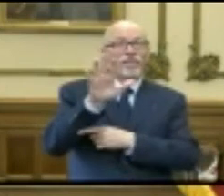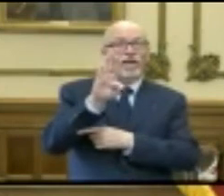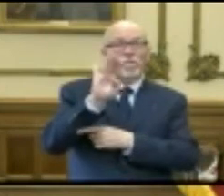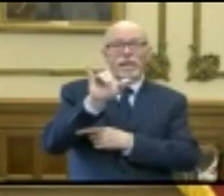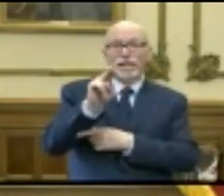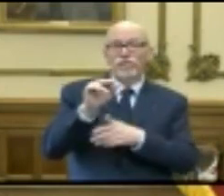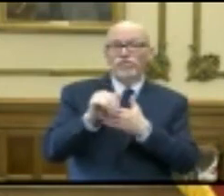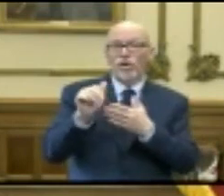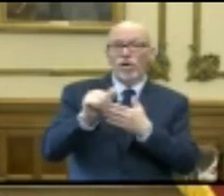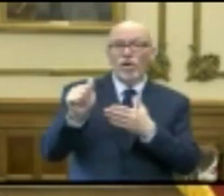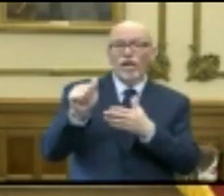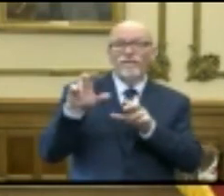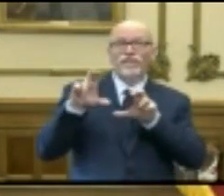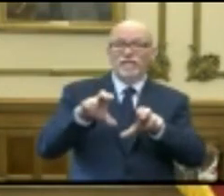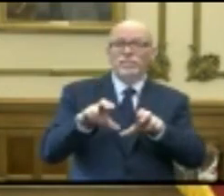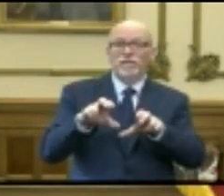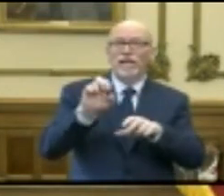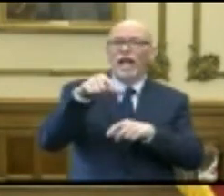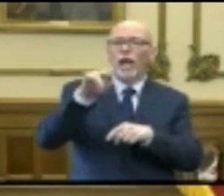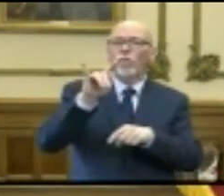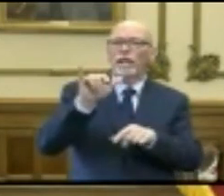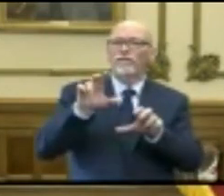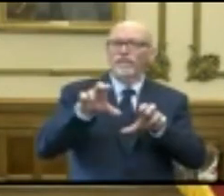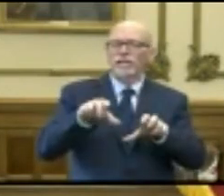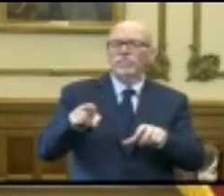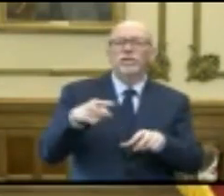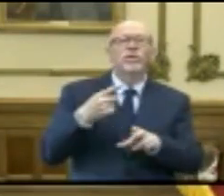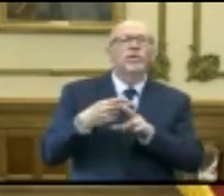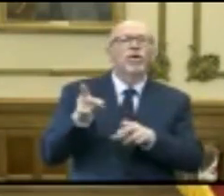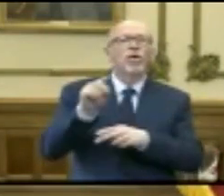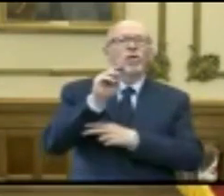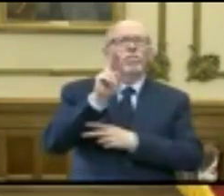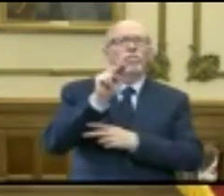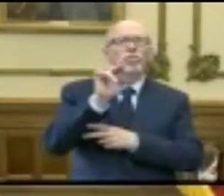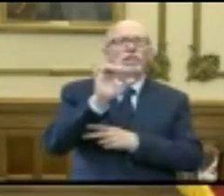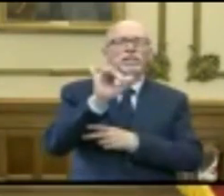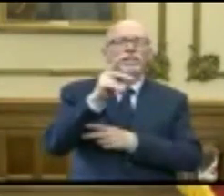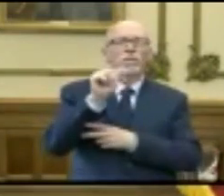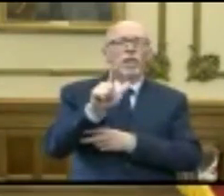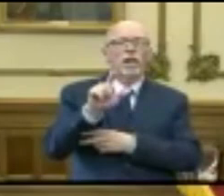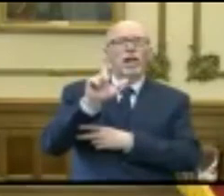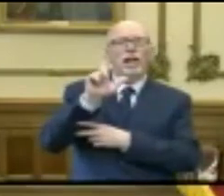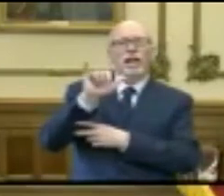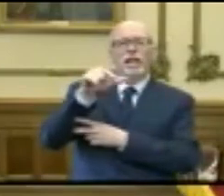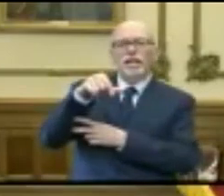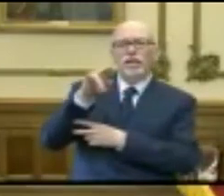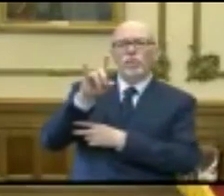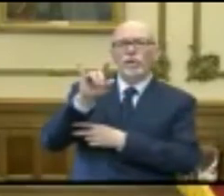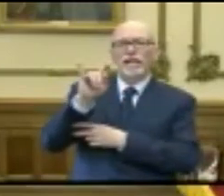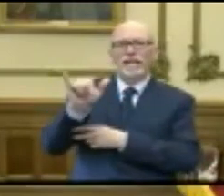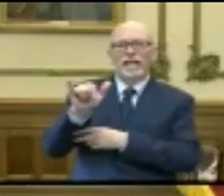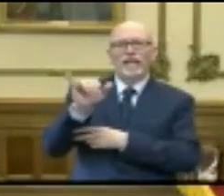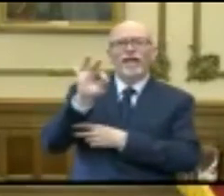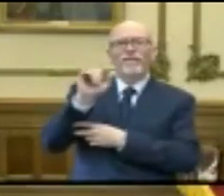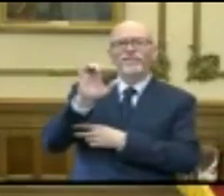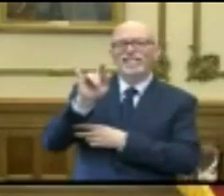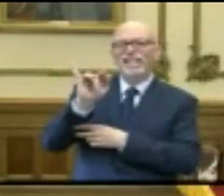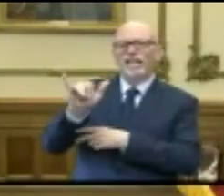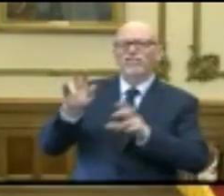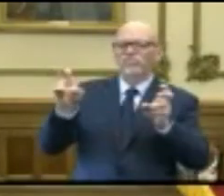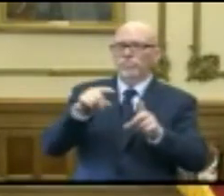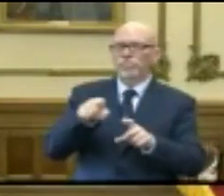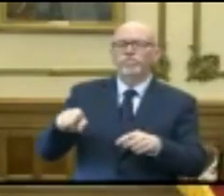equity investment in something they call their Municipal Liquidity Facility. So this is going to